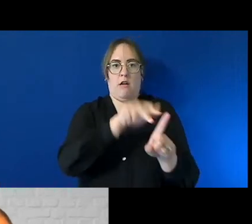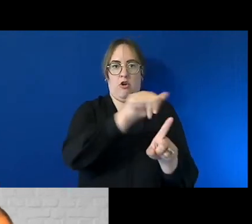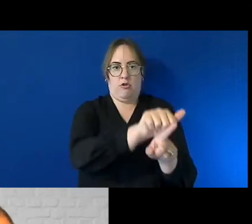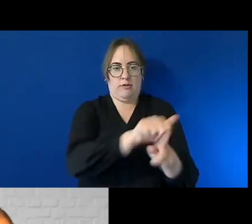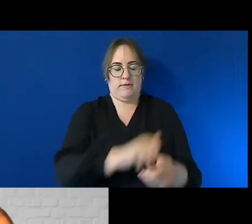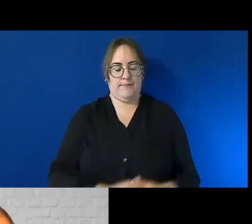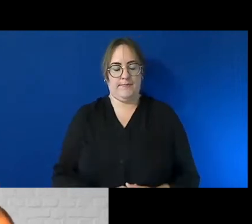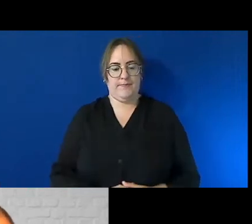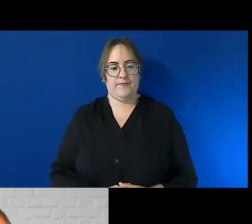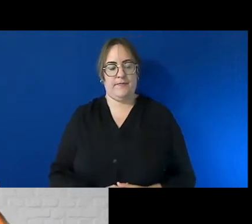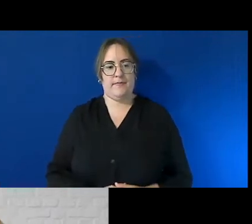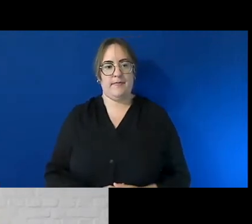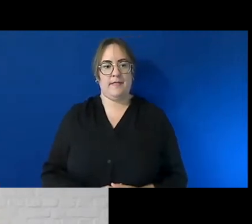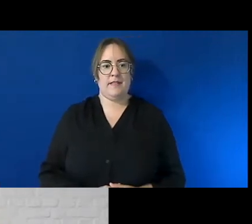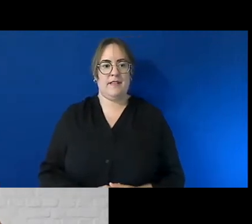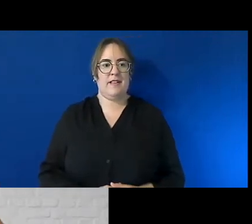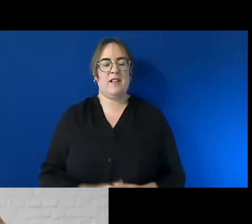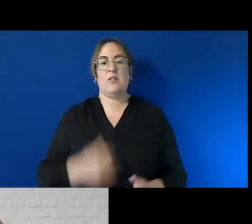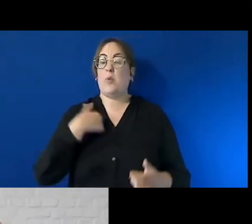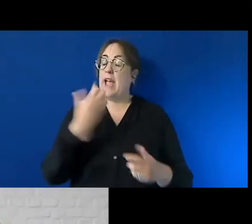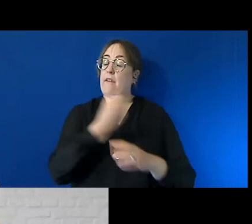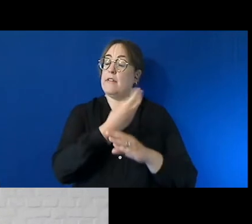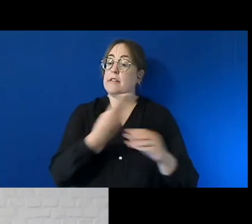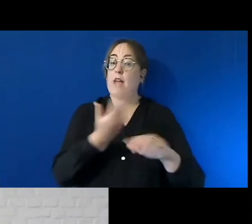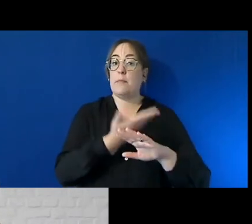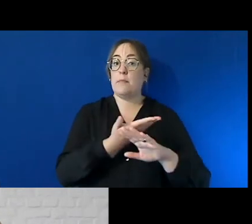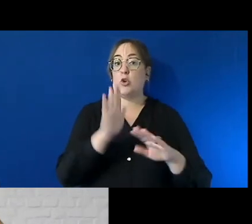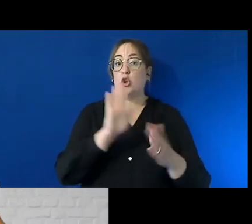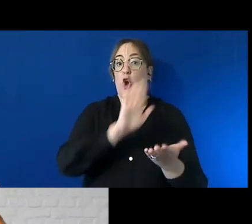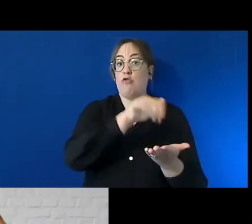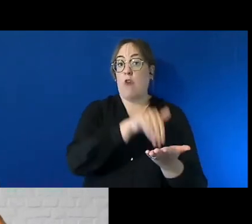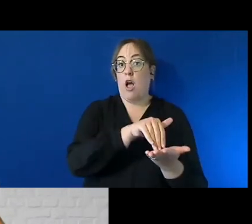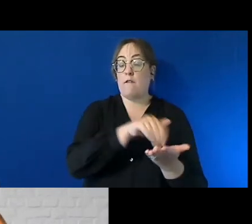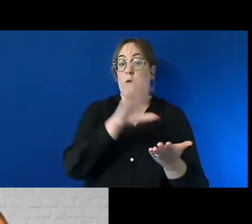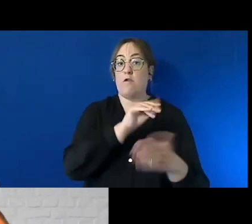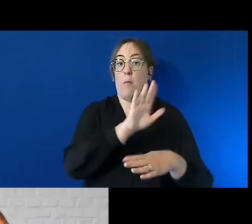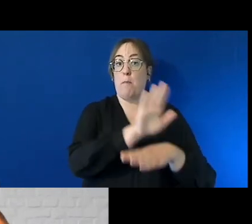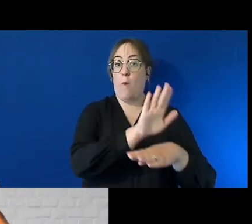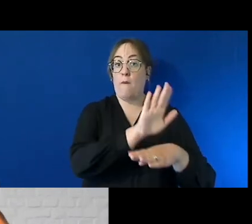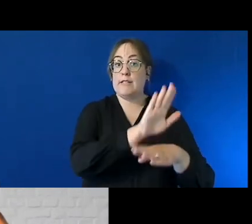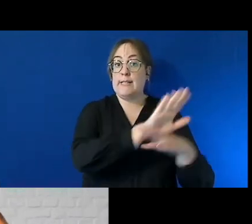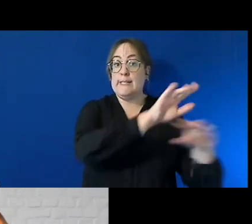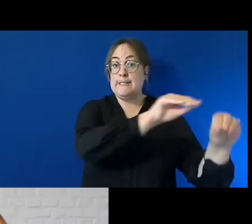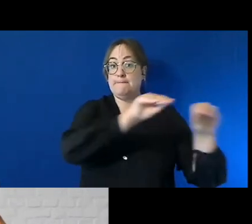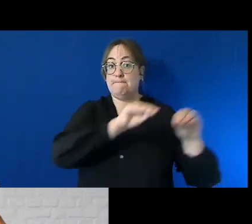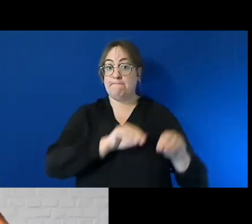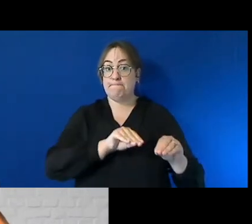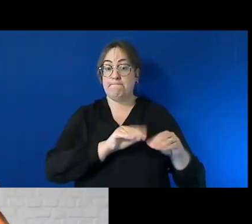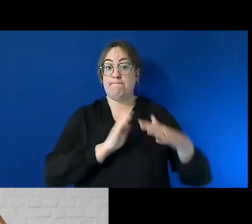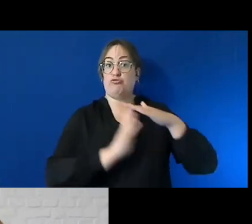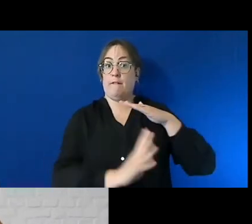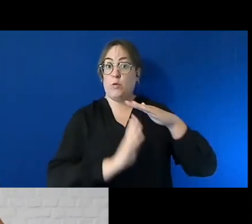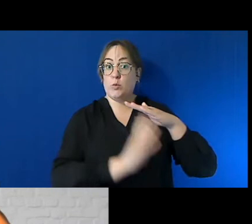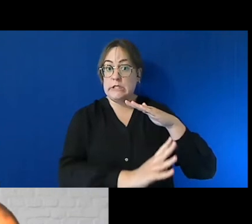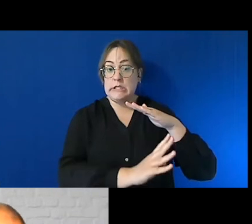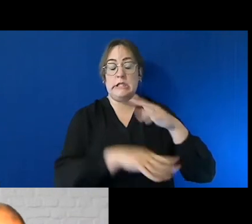identified among the following groups new arrivals yes you you recent especially especially recently settled refugees people